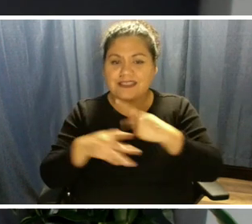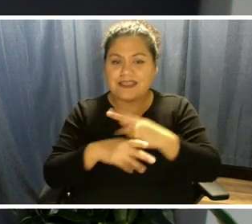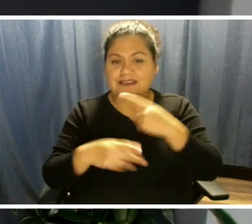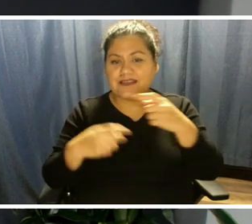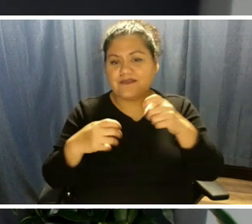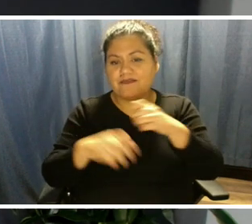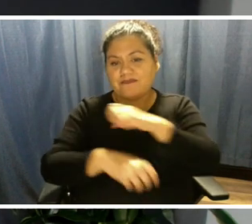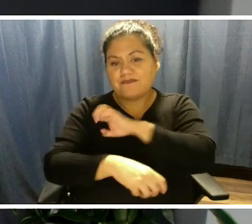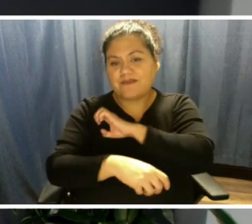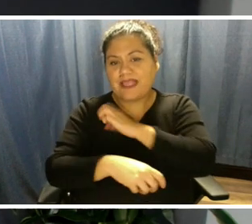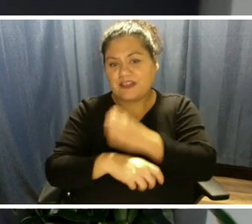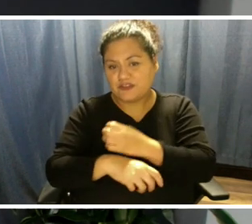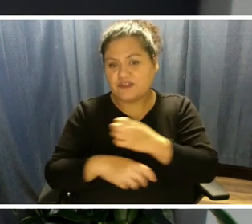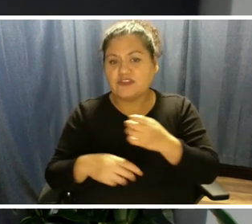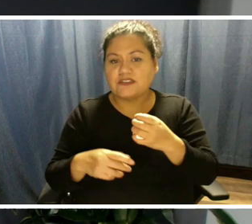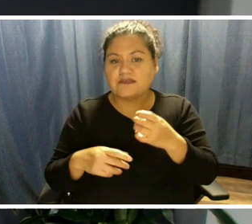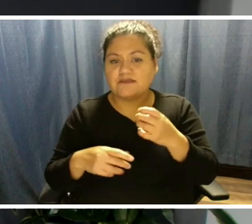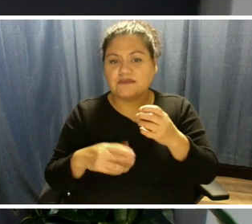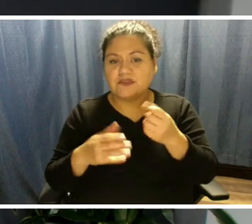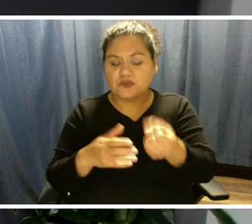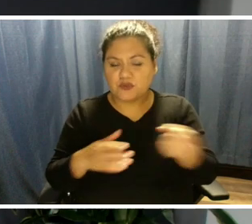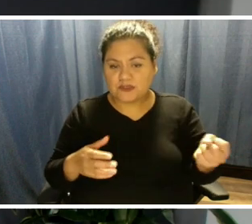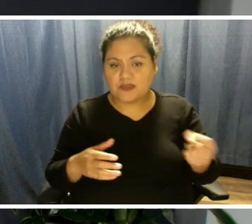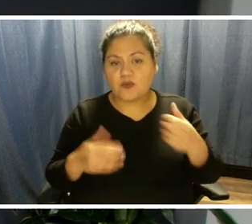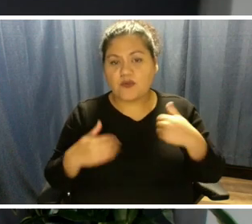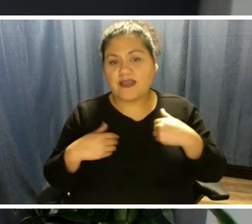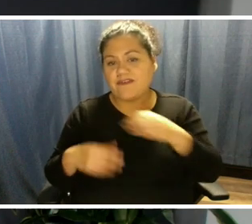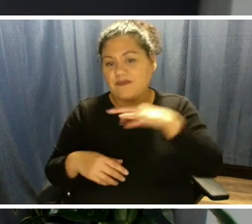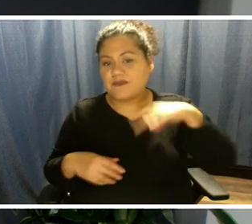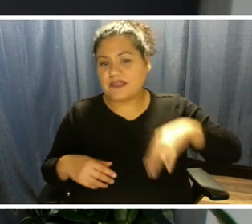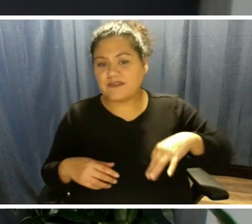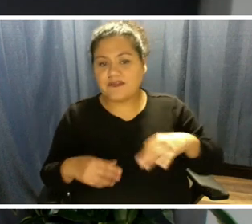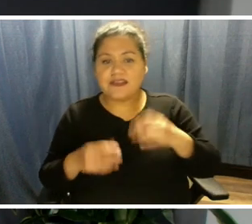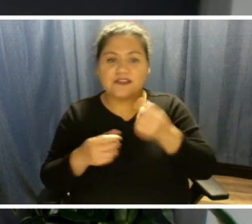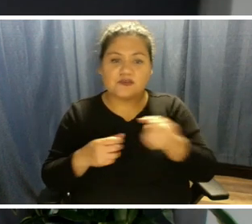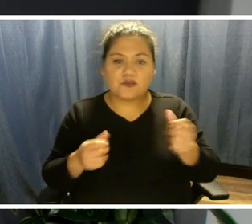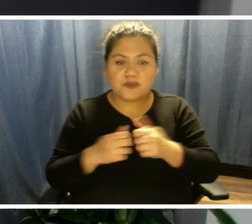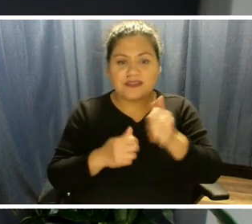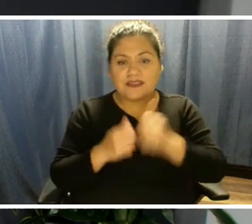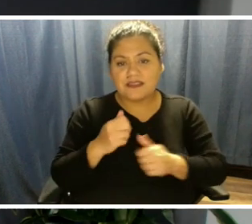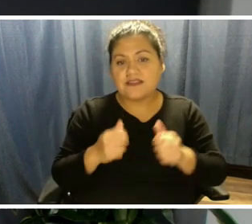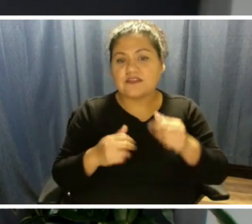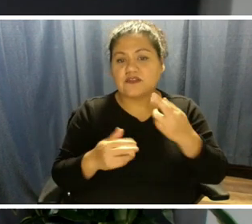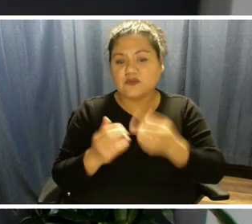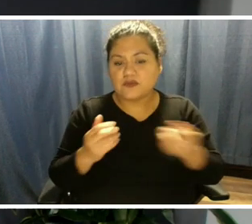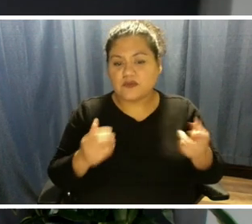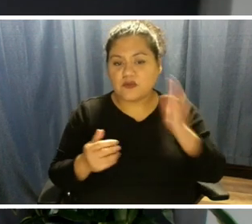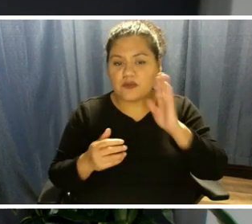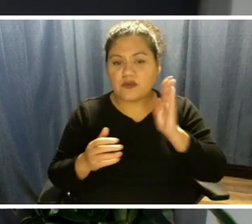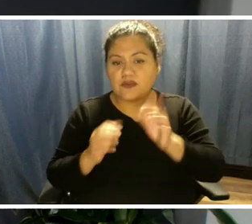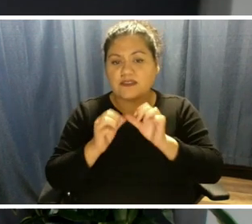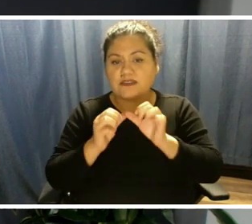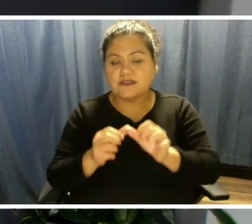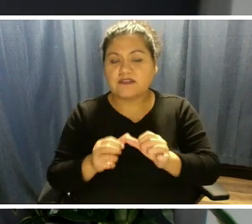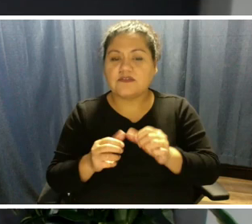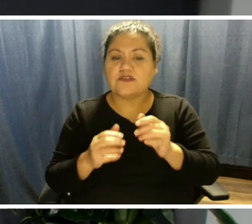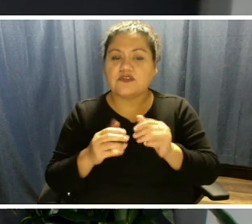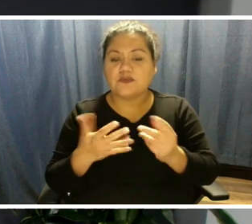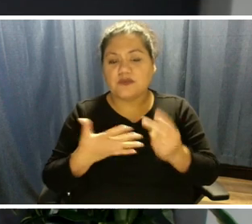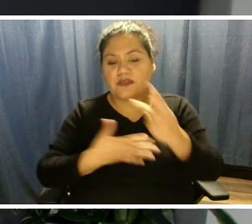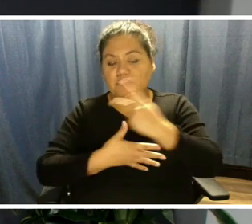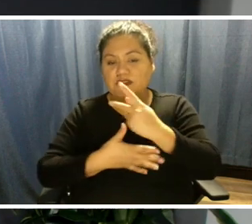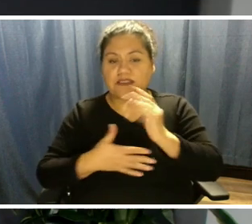areas. There are benefits and challenges with each of these resources, which is why we continue to work to prioritize our objectives.